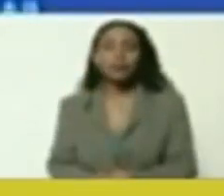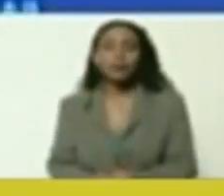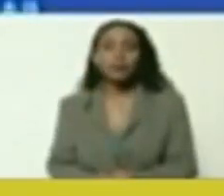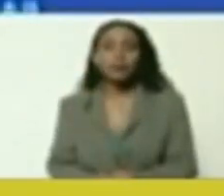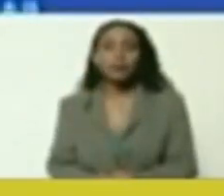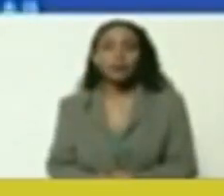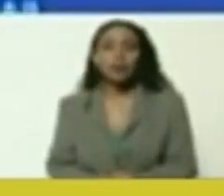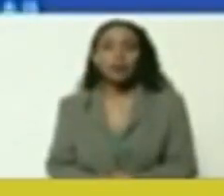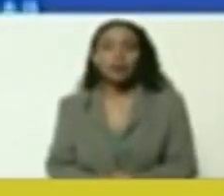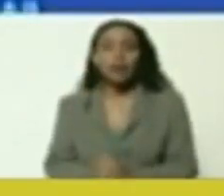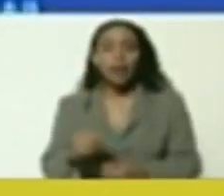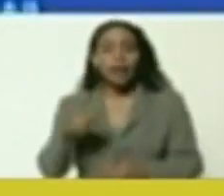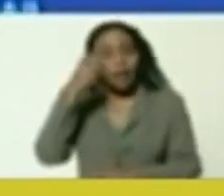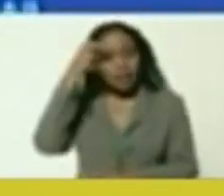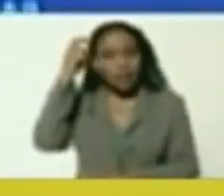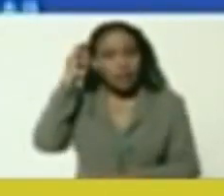Moscow,